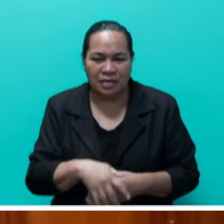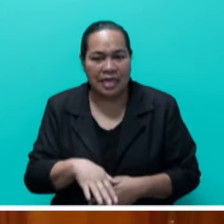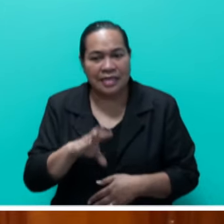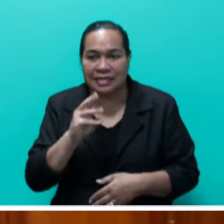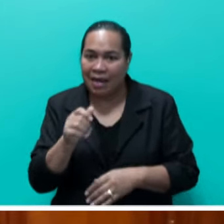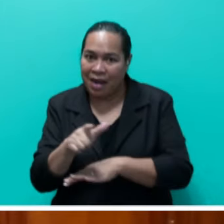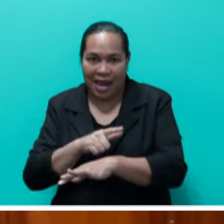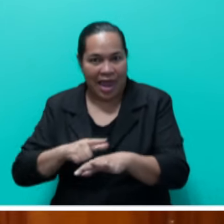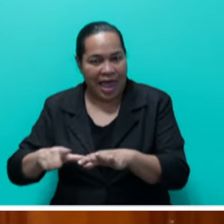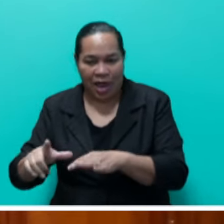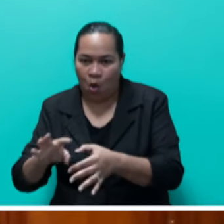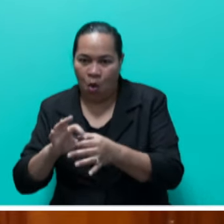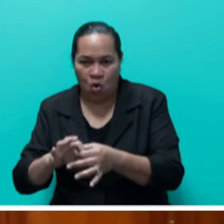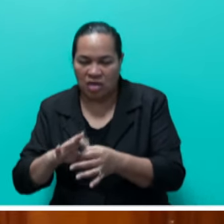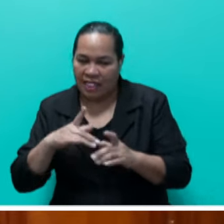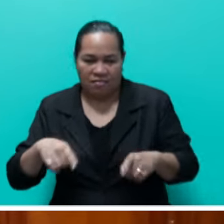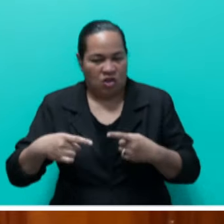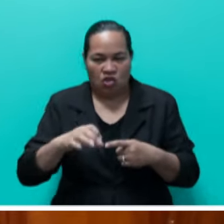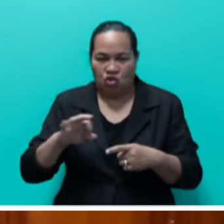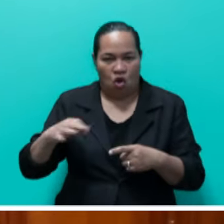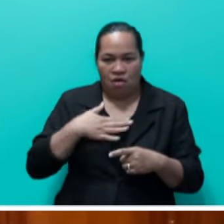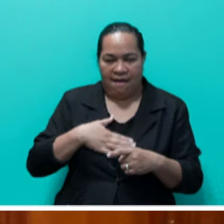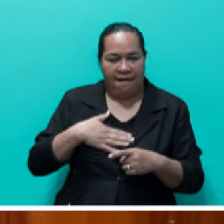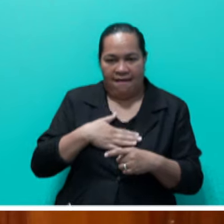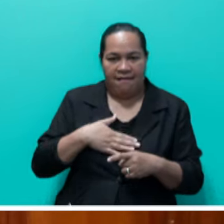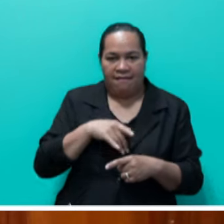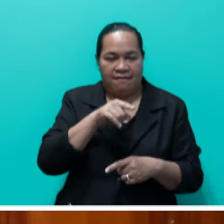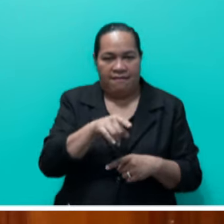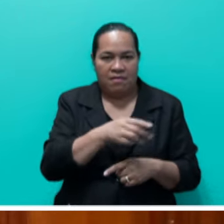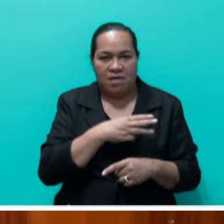landowners that object to the Ministry of Fisheries doing it for reasons best known to themselves.